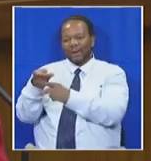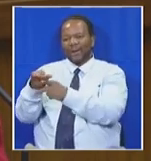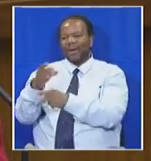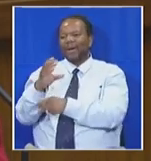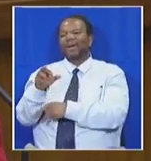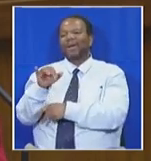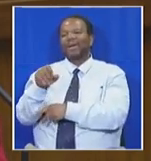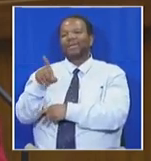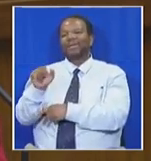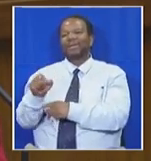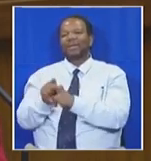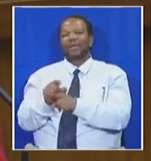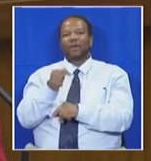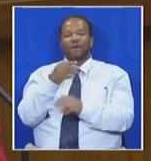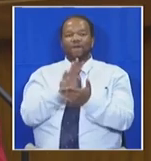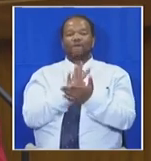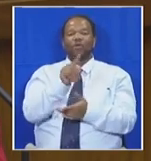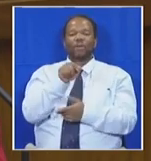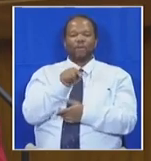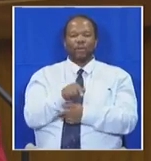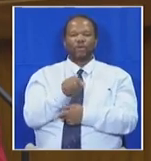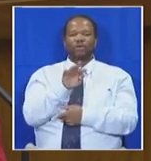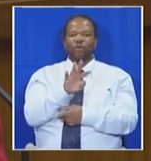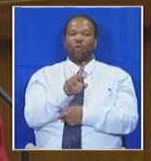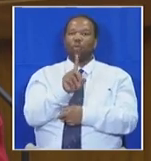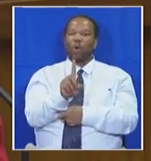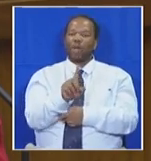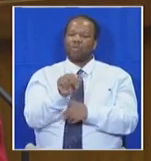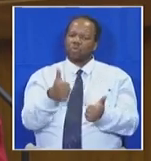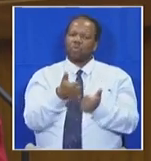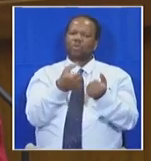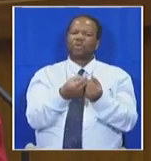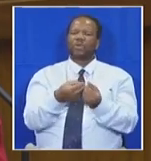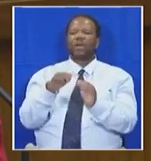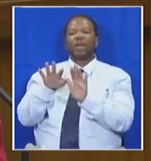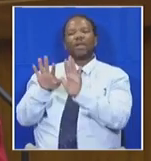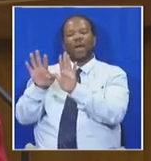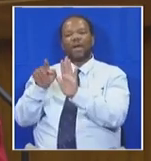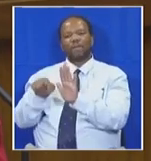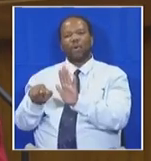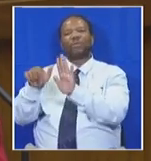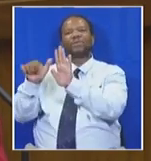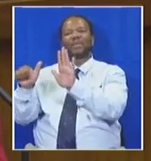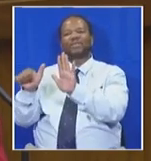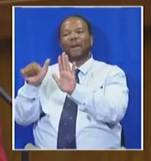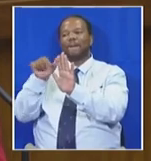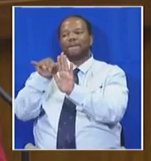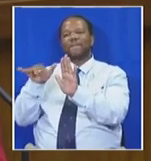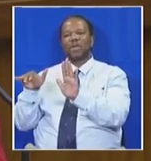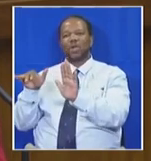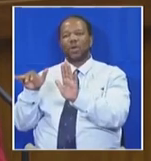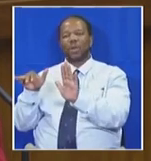.41 million consumers were in good standing while 9.67 million had impaired